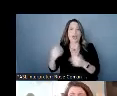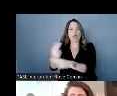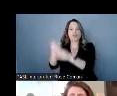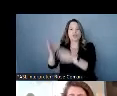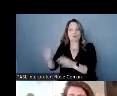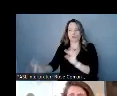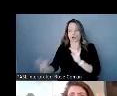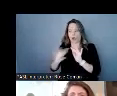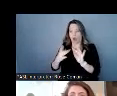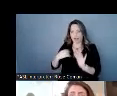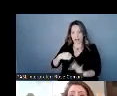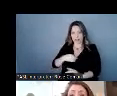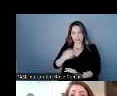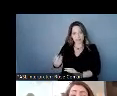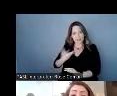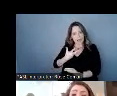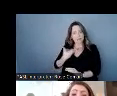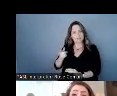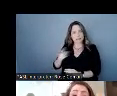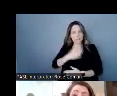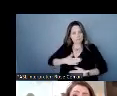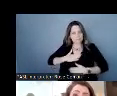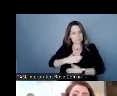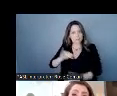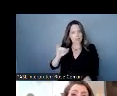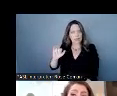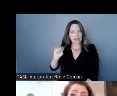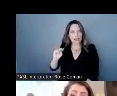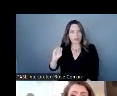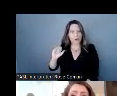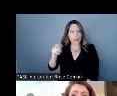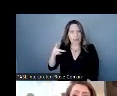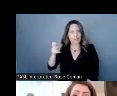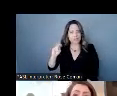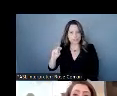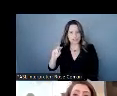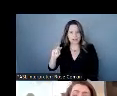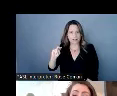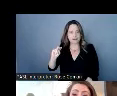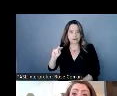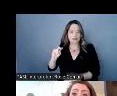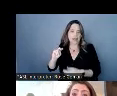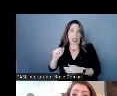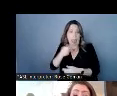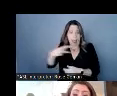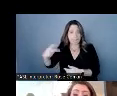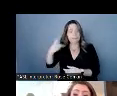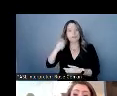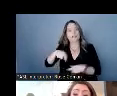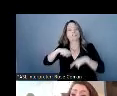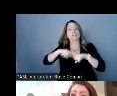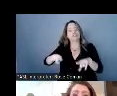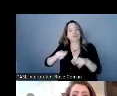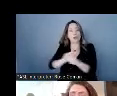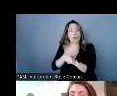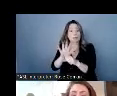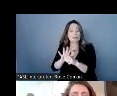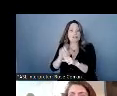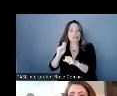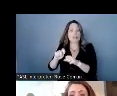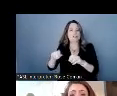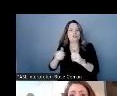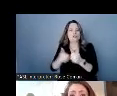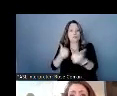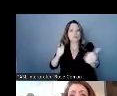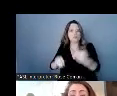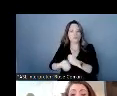they were enjoying the in all caption app because they were having to do remote interviews during the pandemic and there's no way for them to be